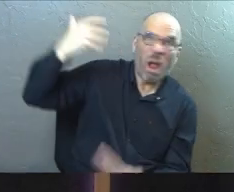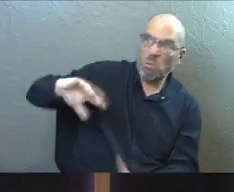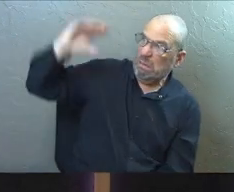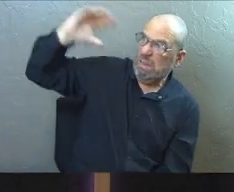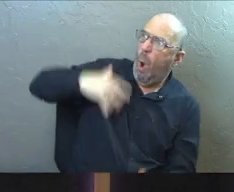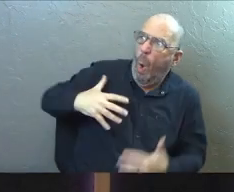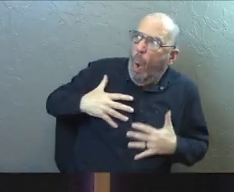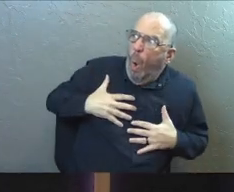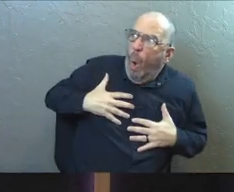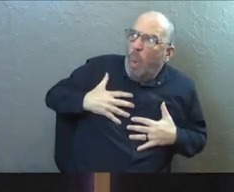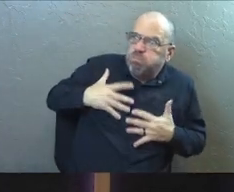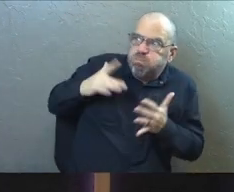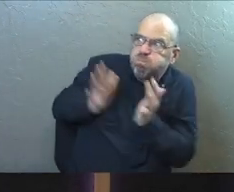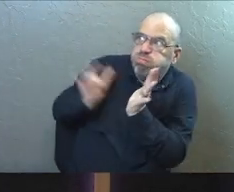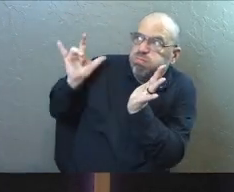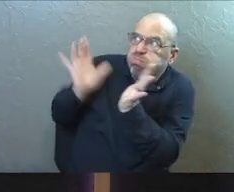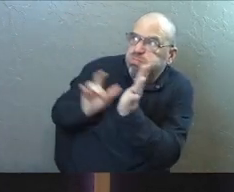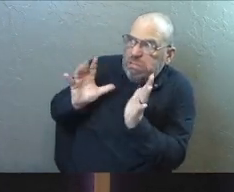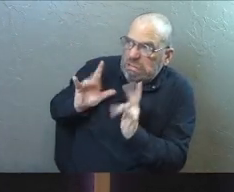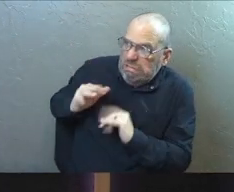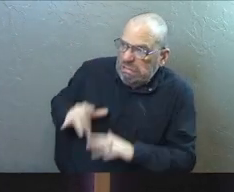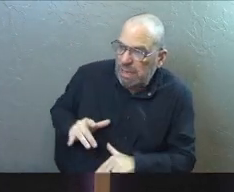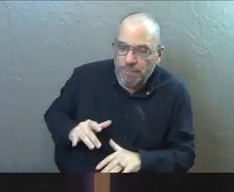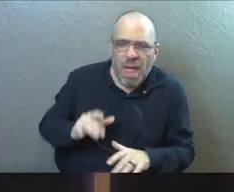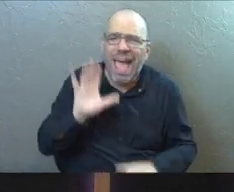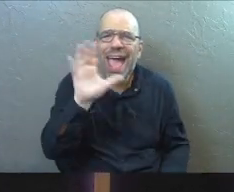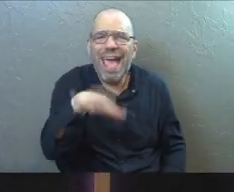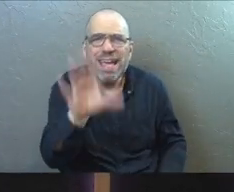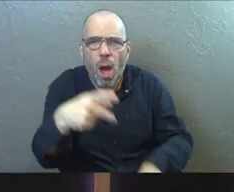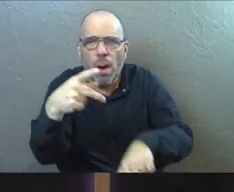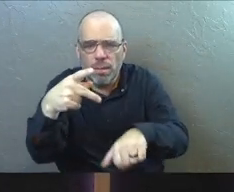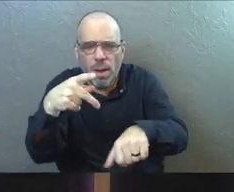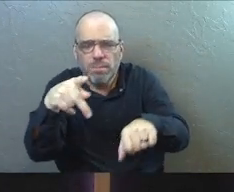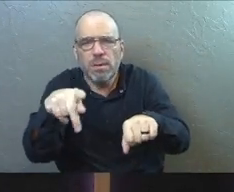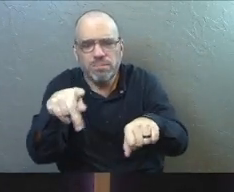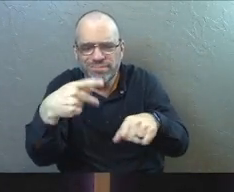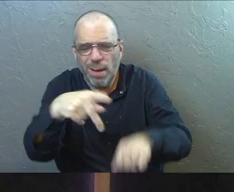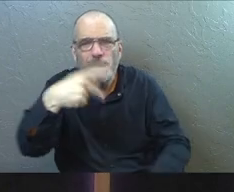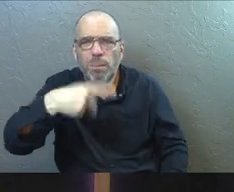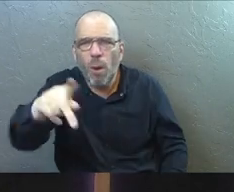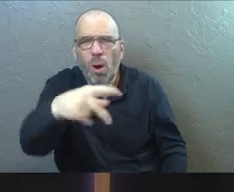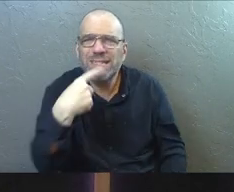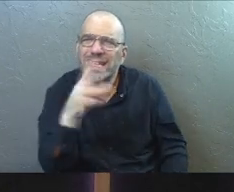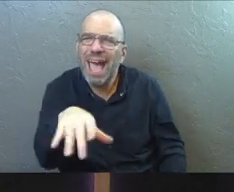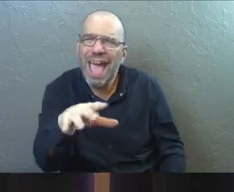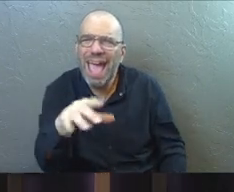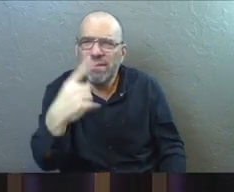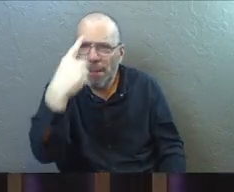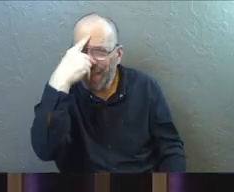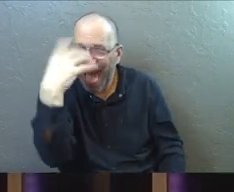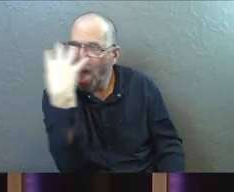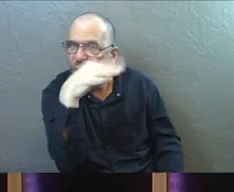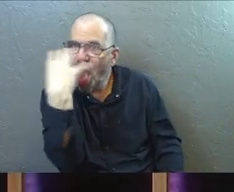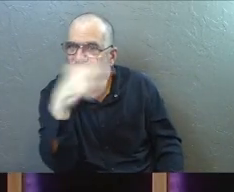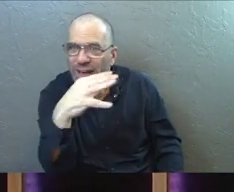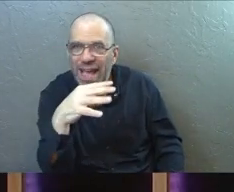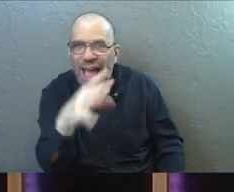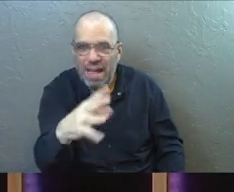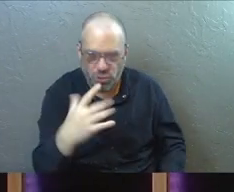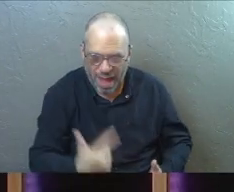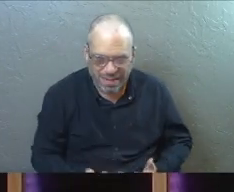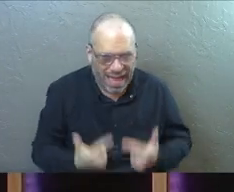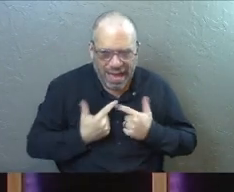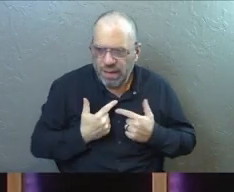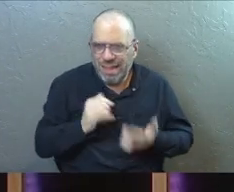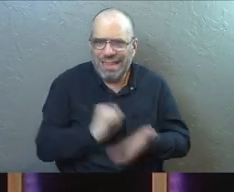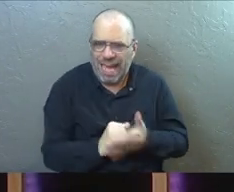there. And so in this passage, he's like, hey, listen, sometimes if you're kind of losing your mind and you're in a spot in your